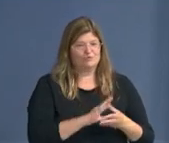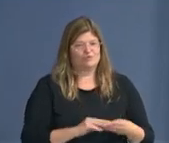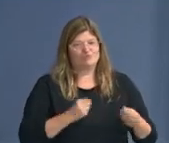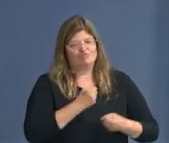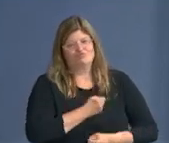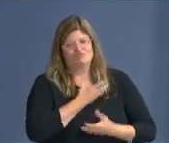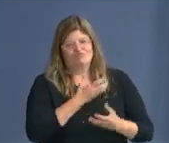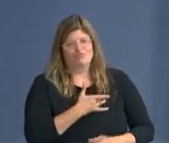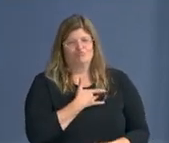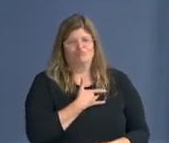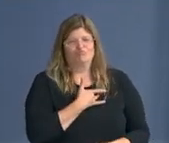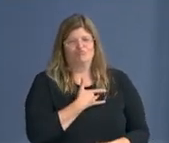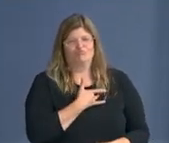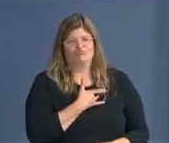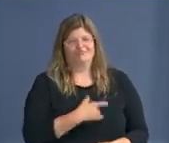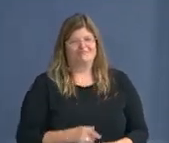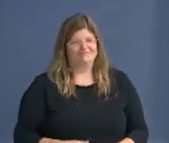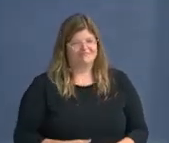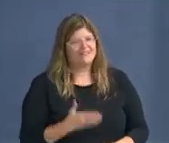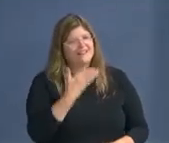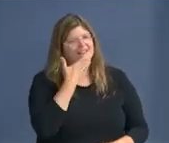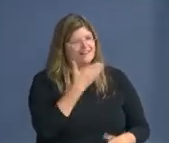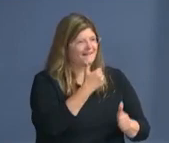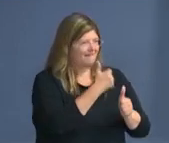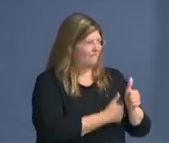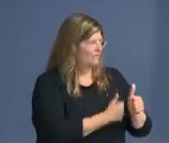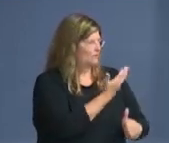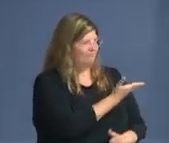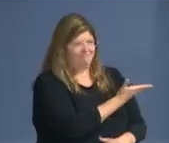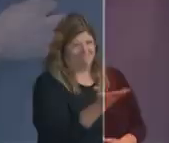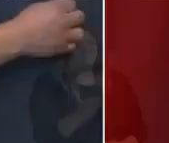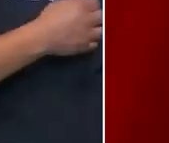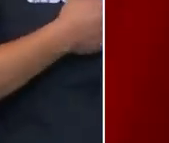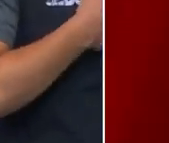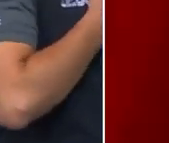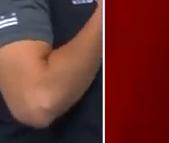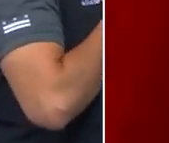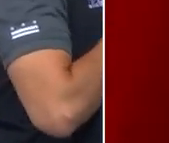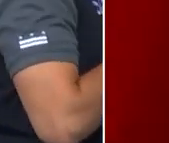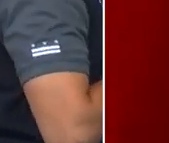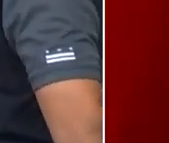So keep telling stories. Thank you, everybody. Thank you.